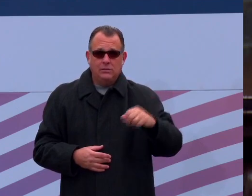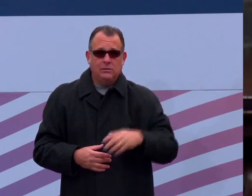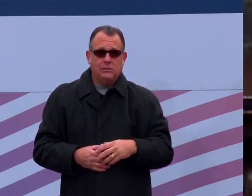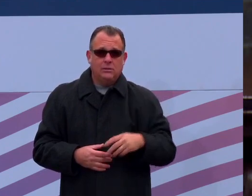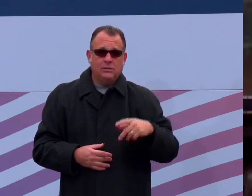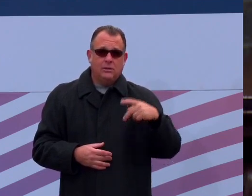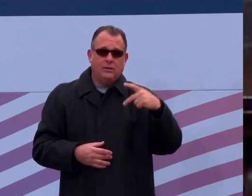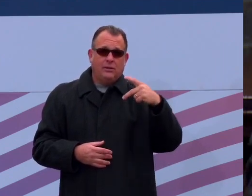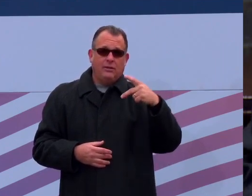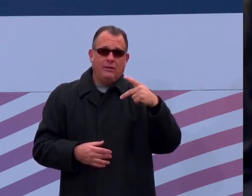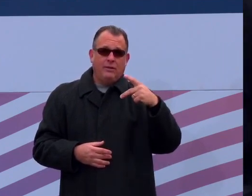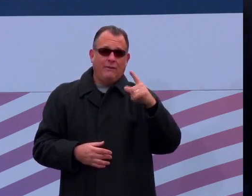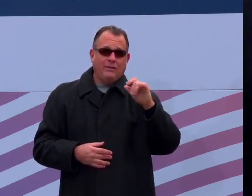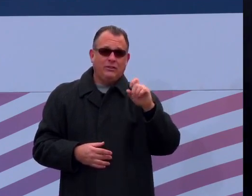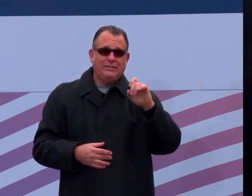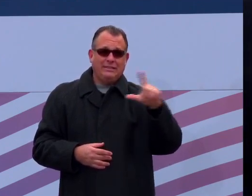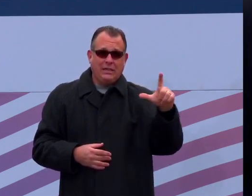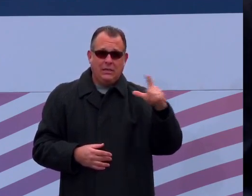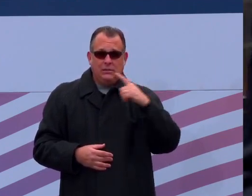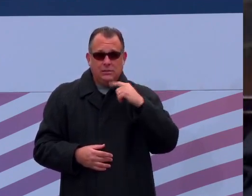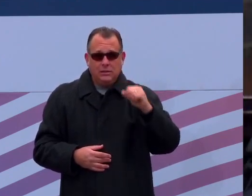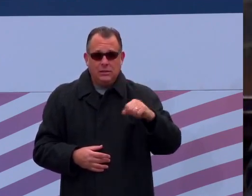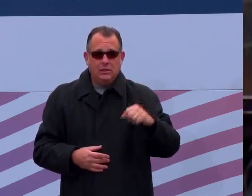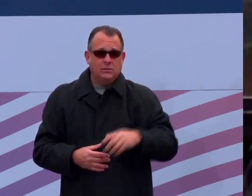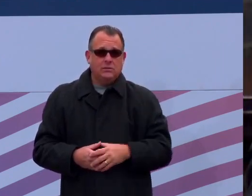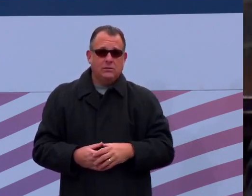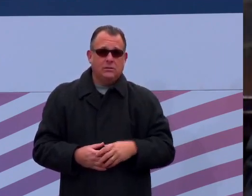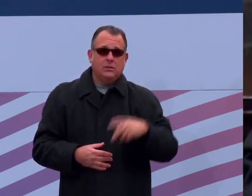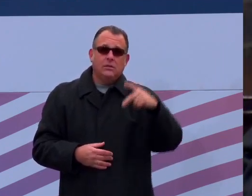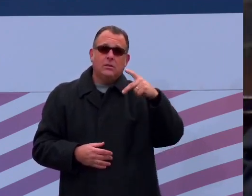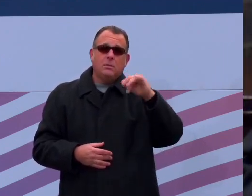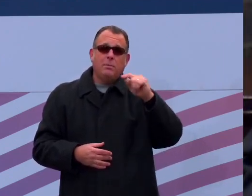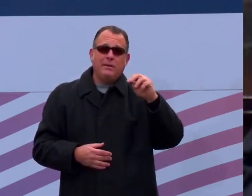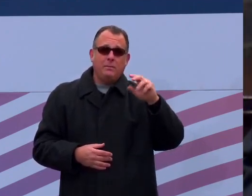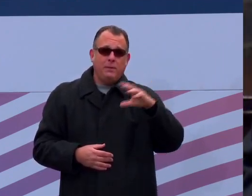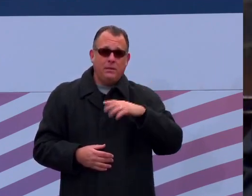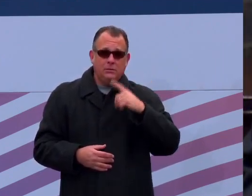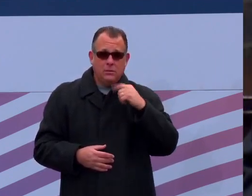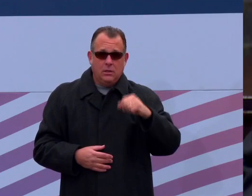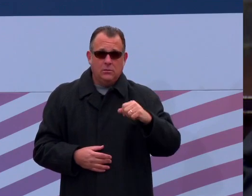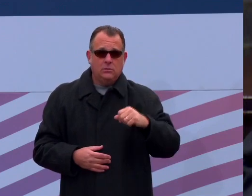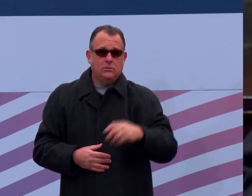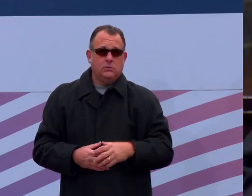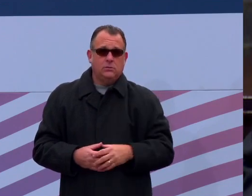Aye. Pittman. Aye. Regan.